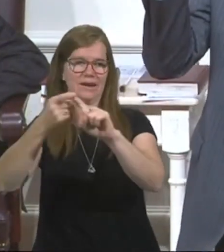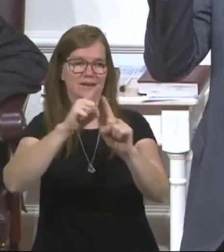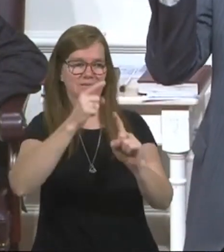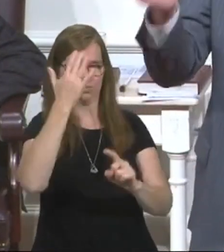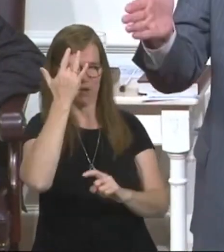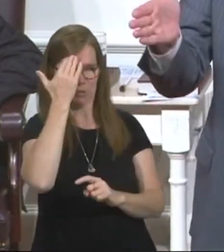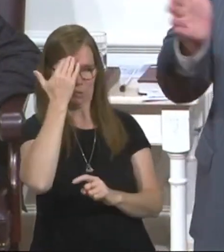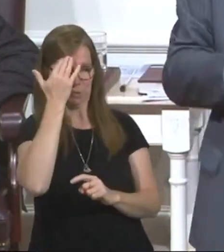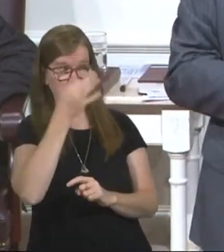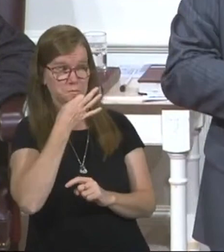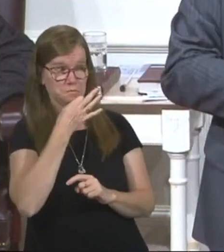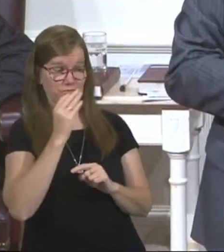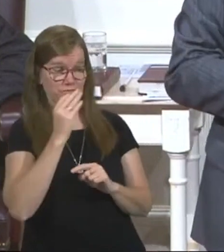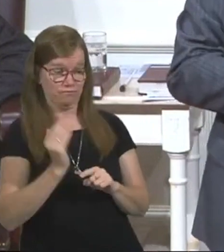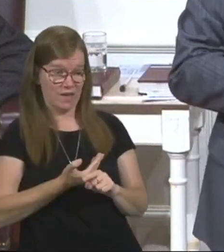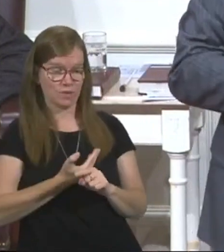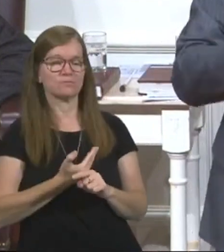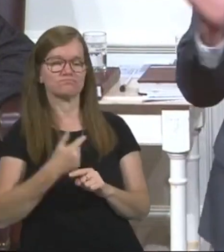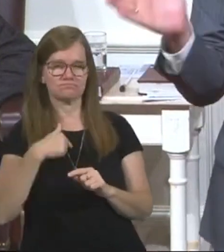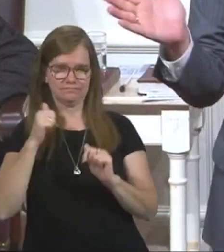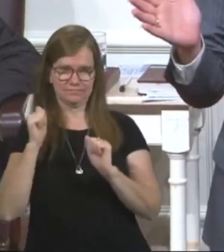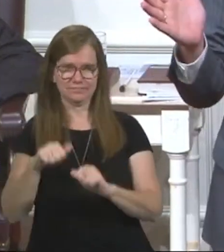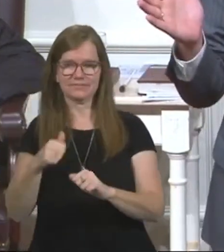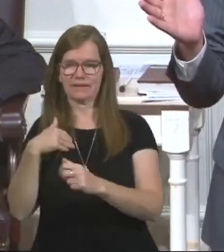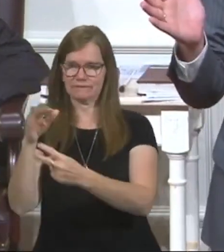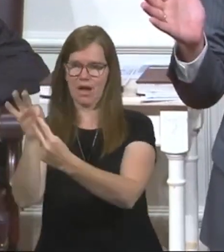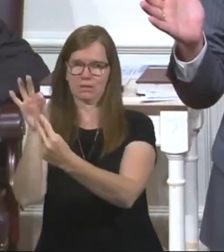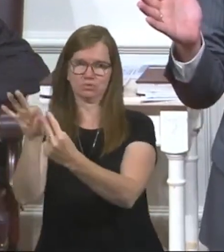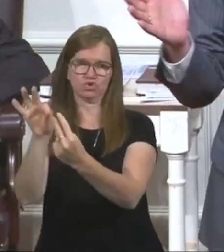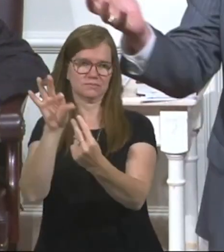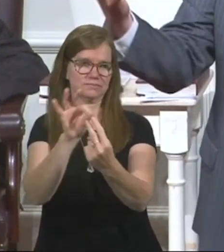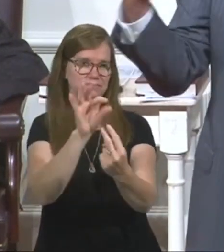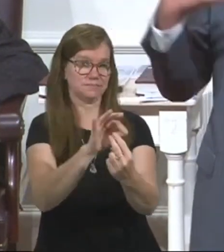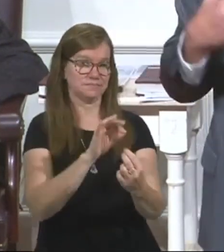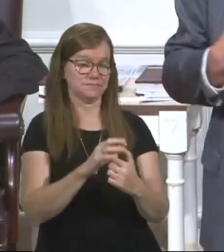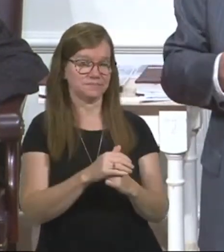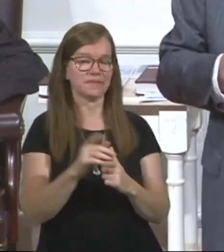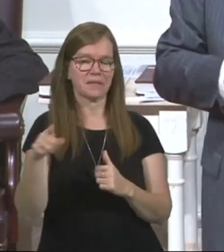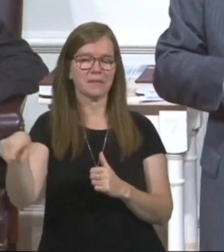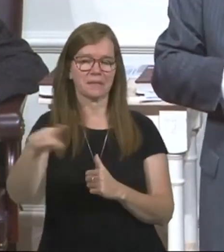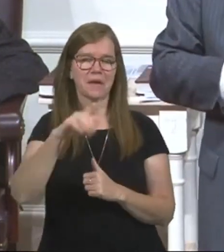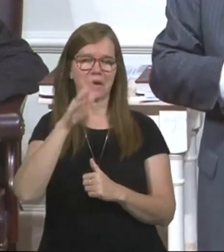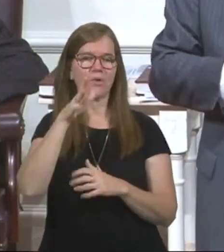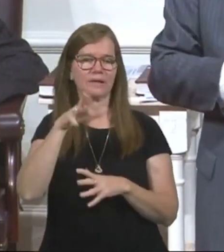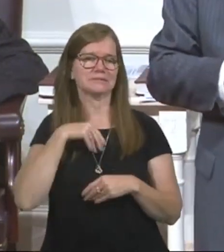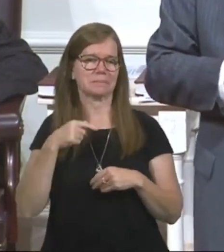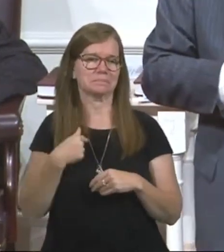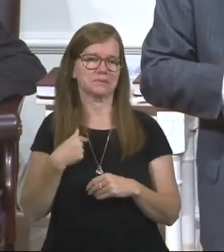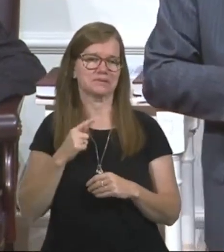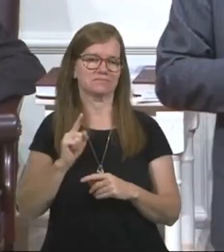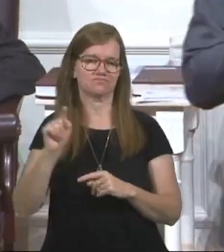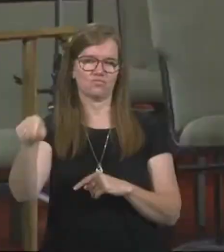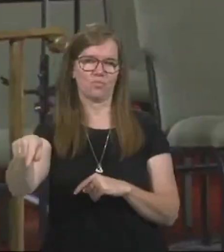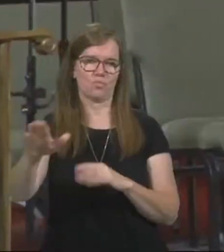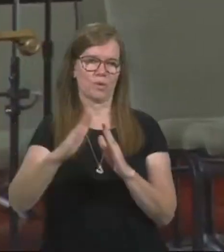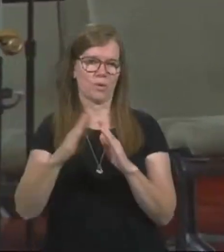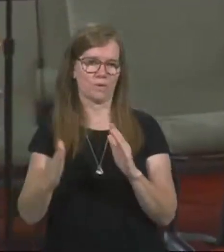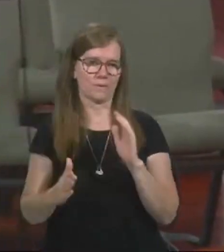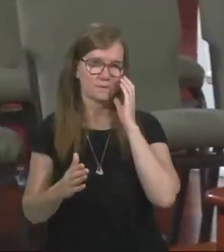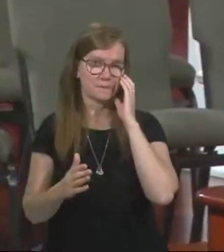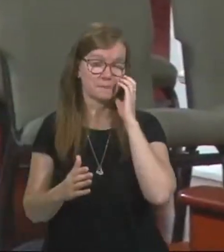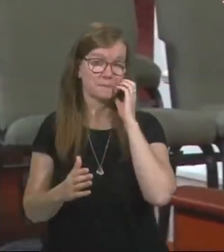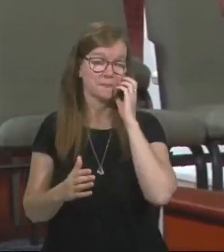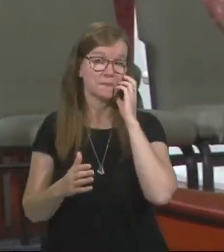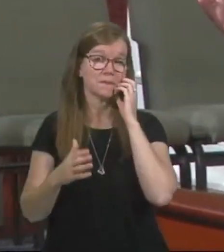when he gets fired, he can have options, and they will receive him into their homes. Now, we